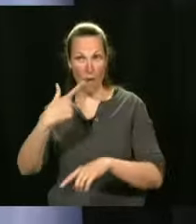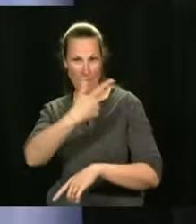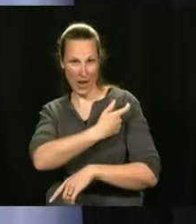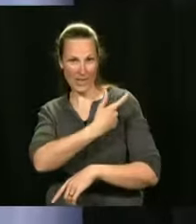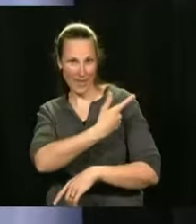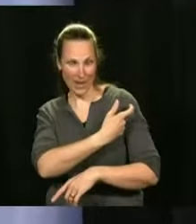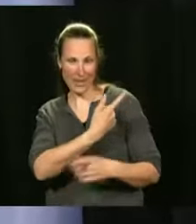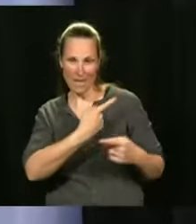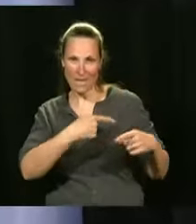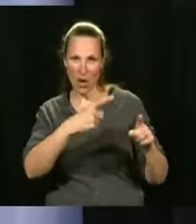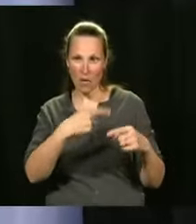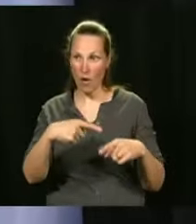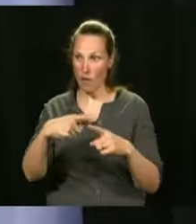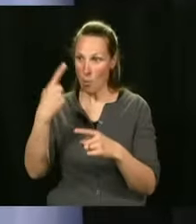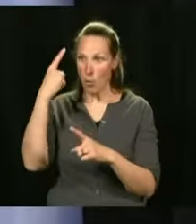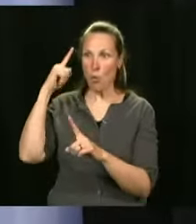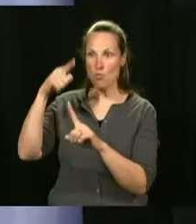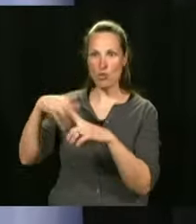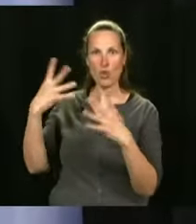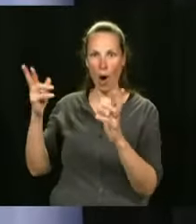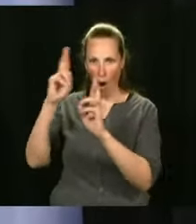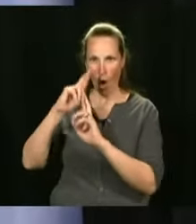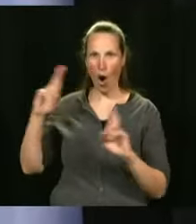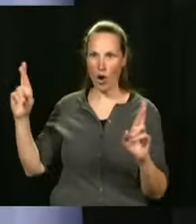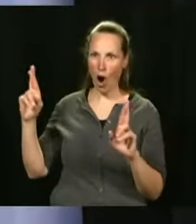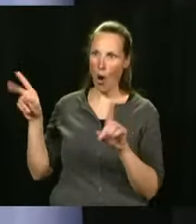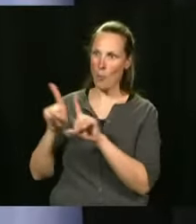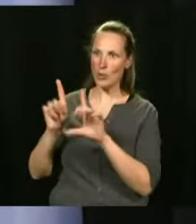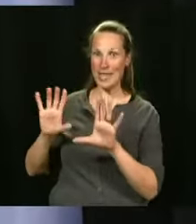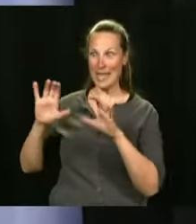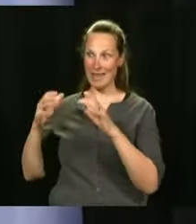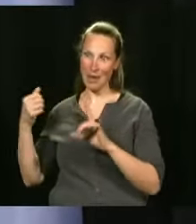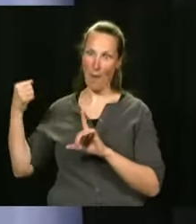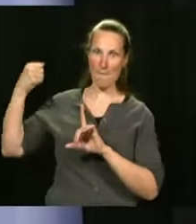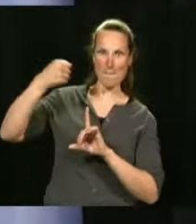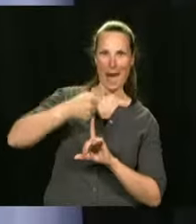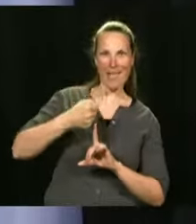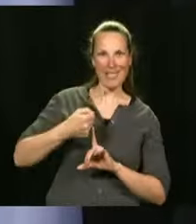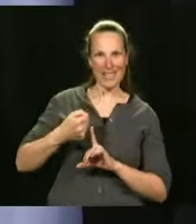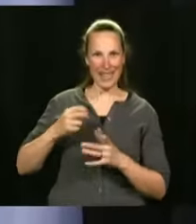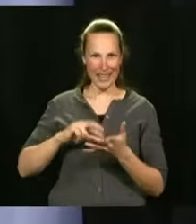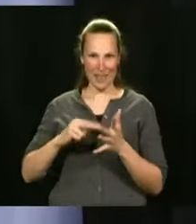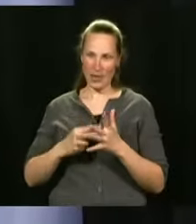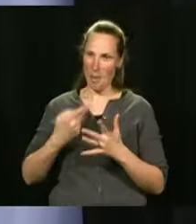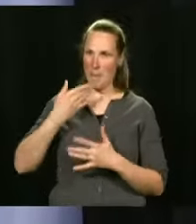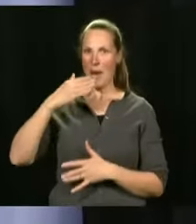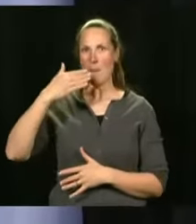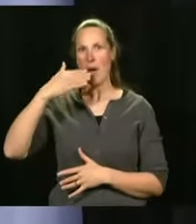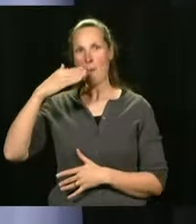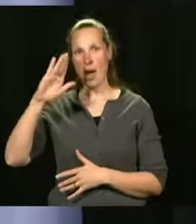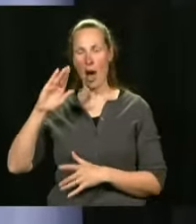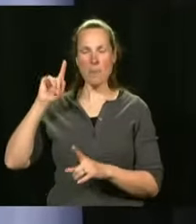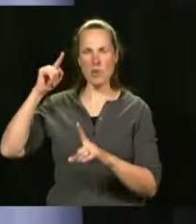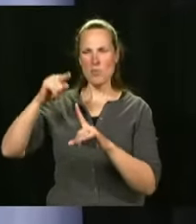Quebecers continue to surprise us. to come back to your question, to beat the trend that we've got and to